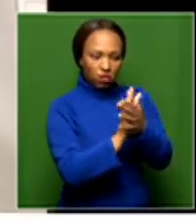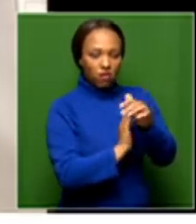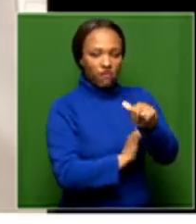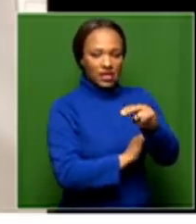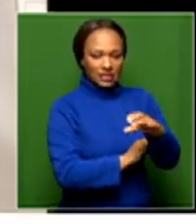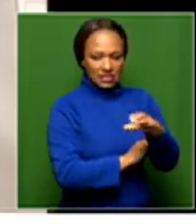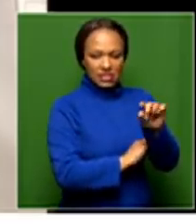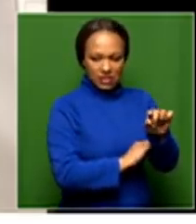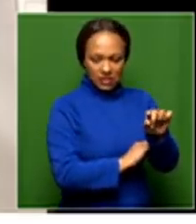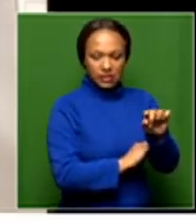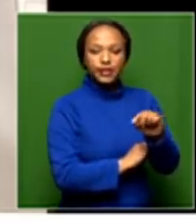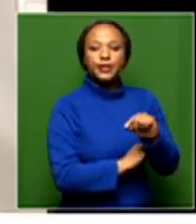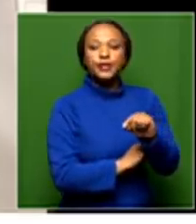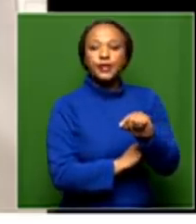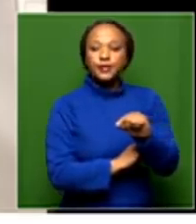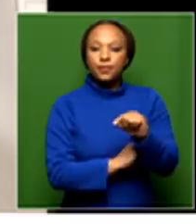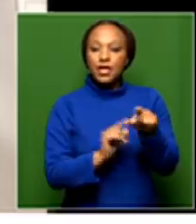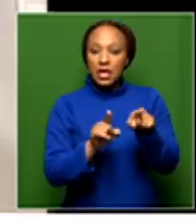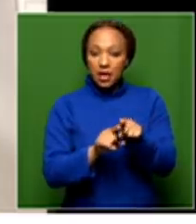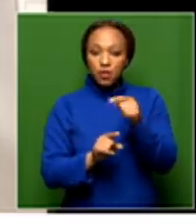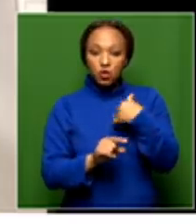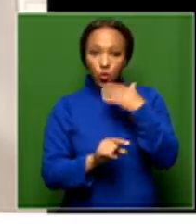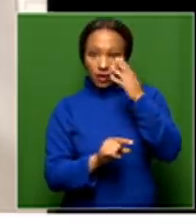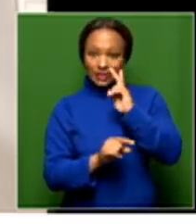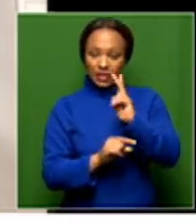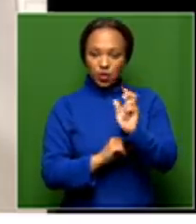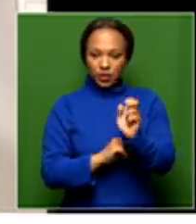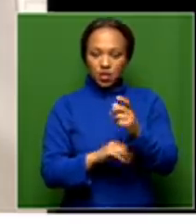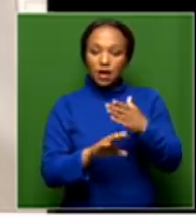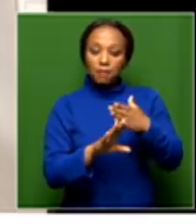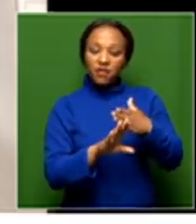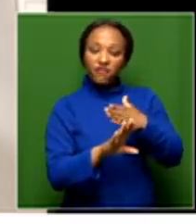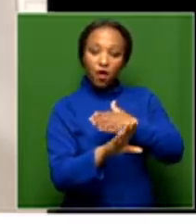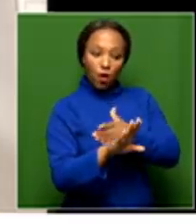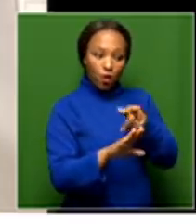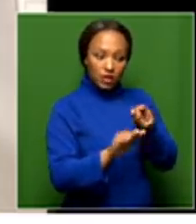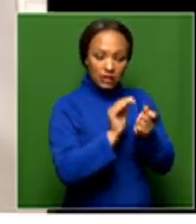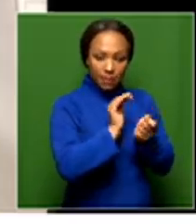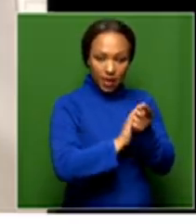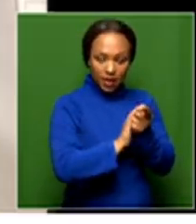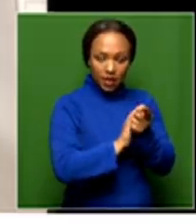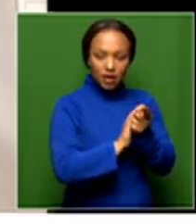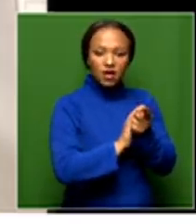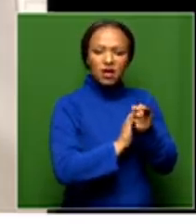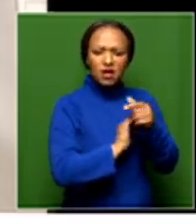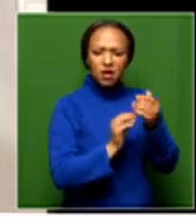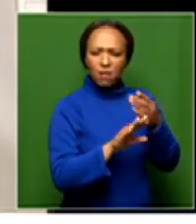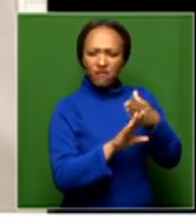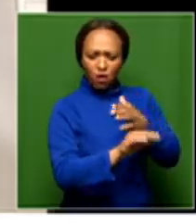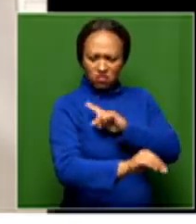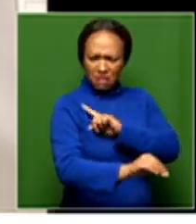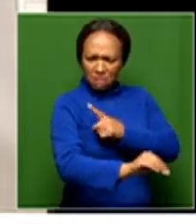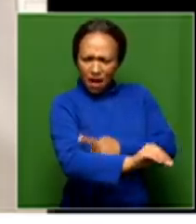inflict upon it. You will note that before this, there was too much power overly